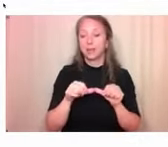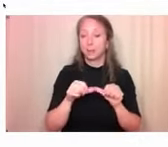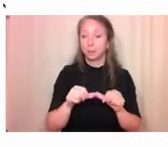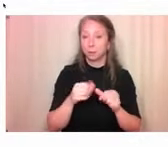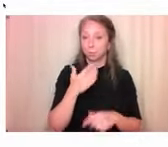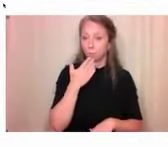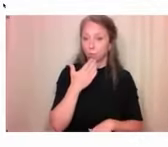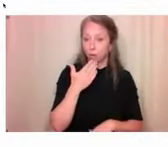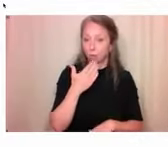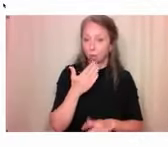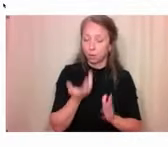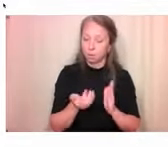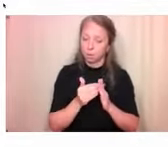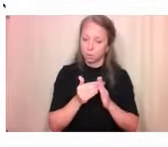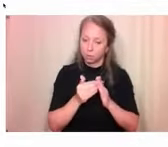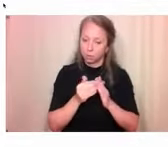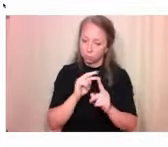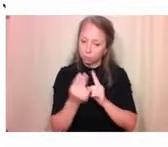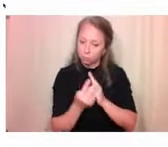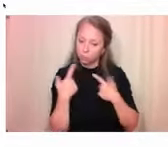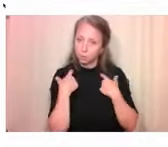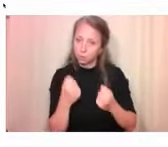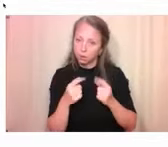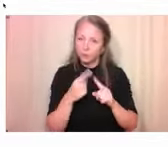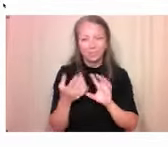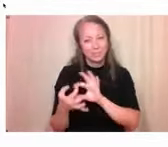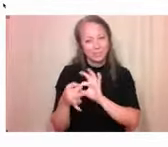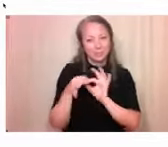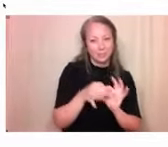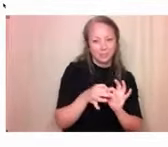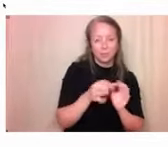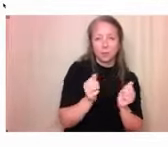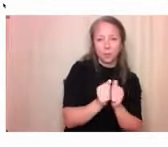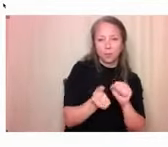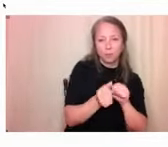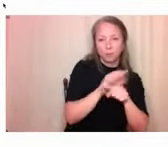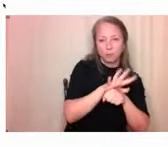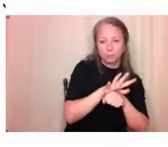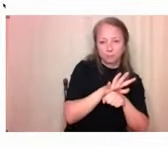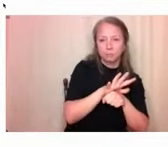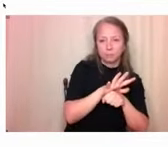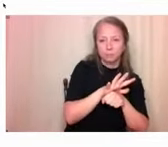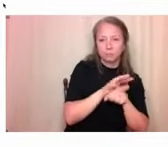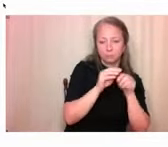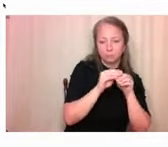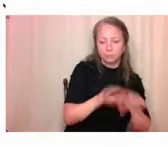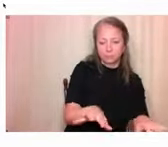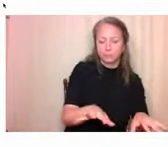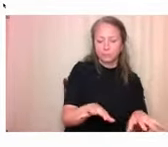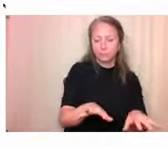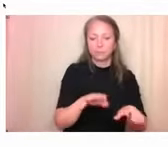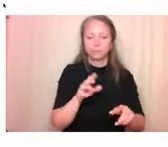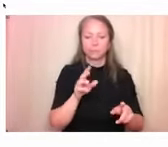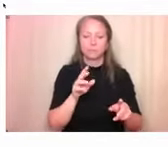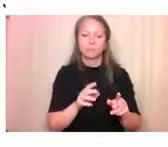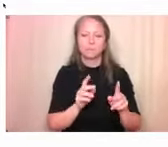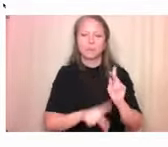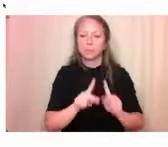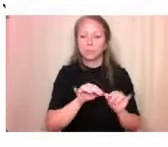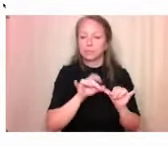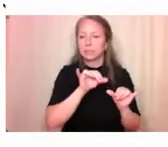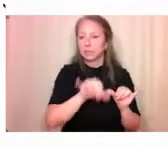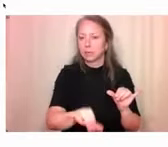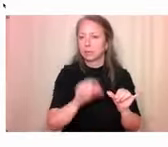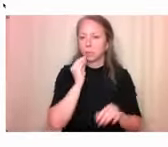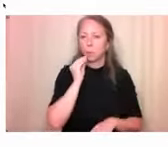the lens of a stay at home order during the COVID-19 pandemic. This project is looking at average proximities to essential